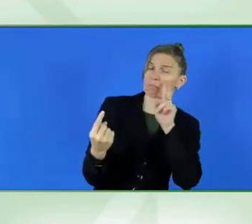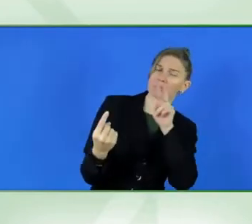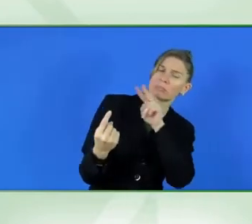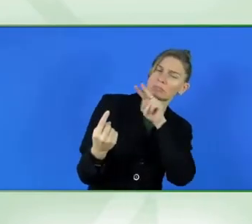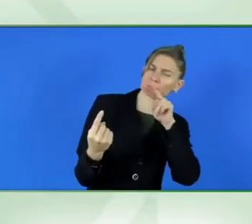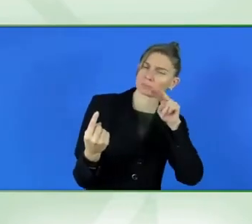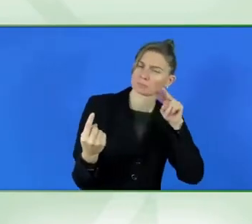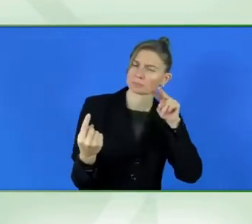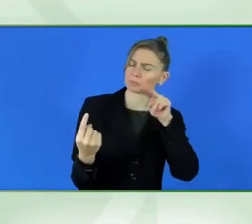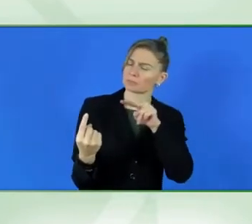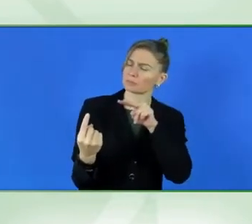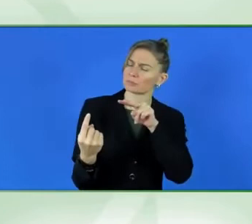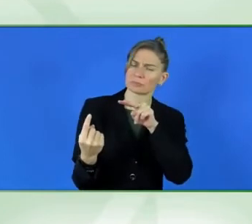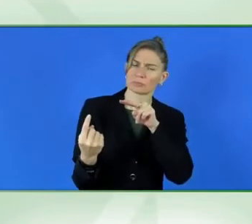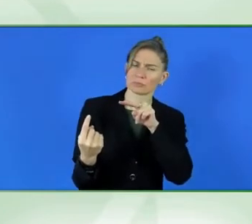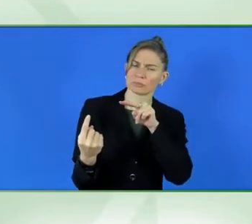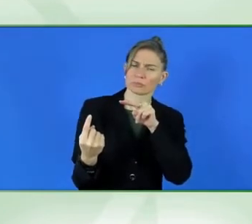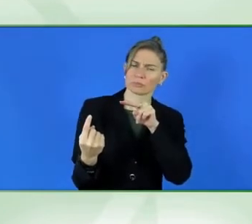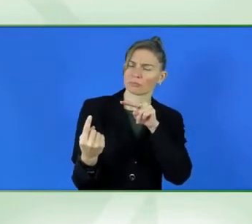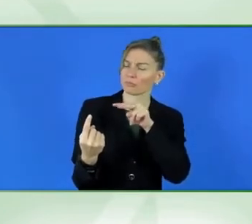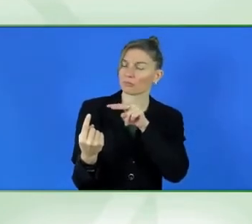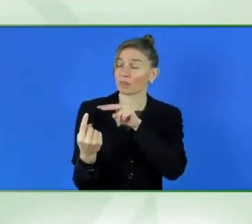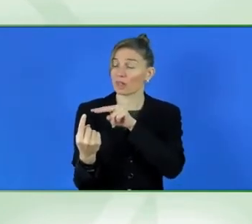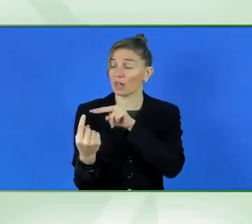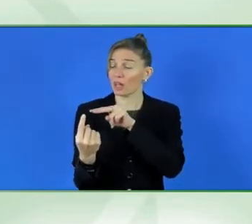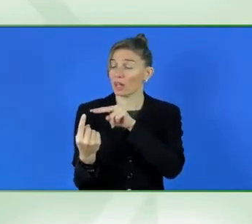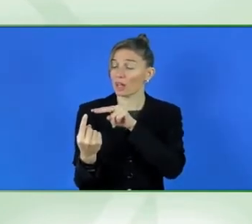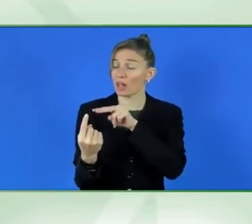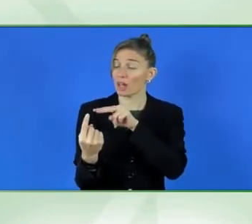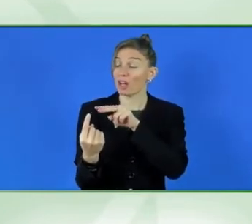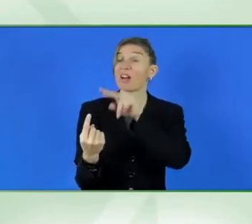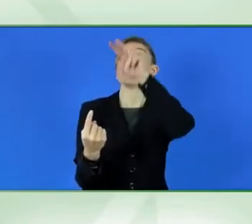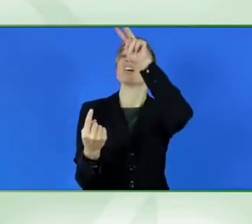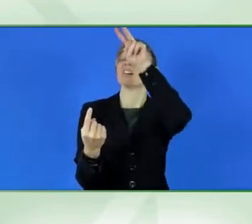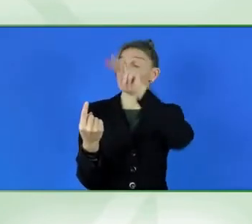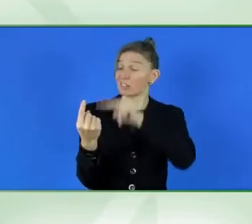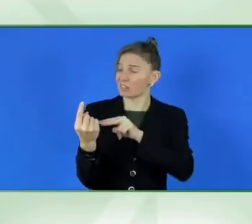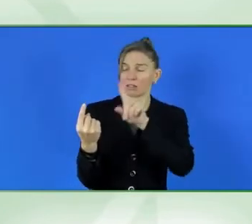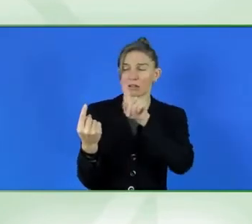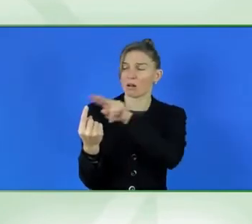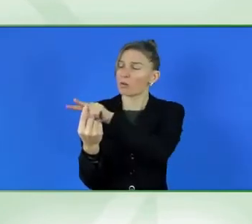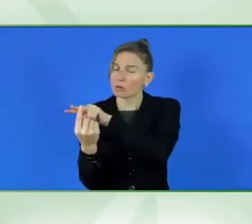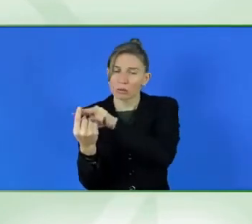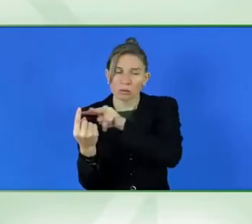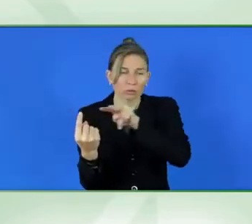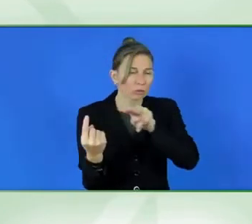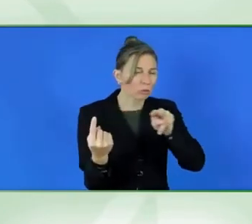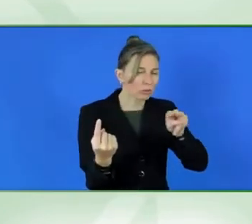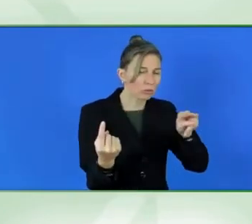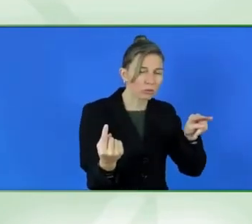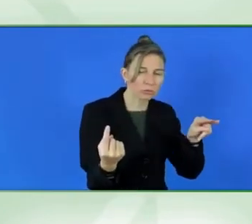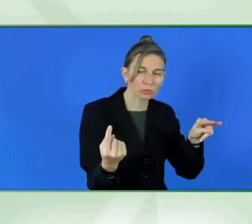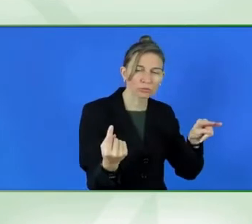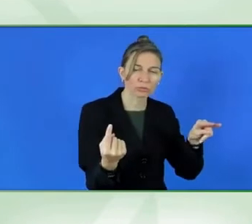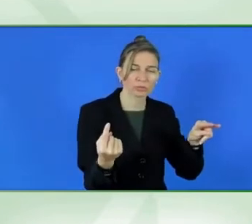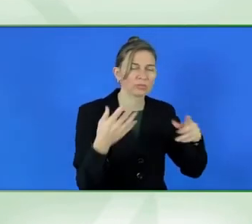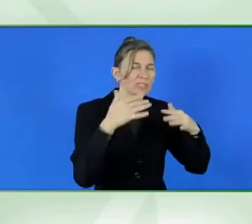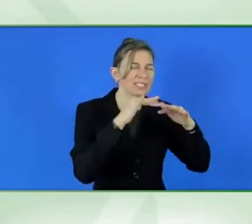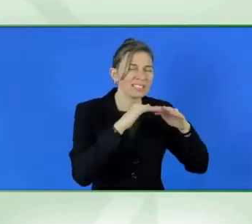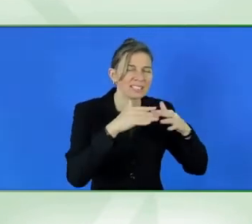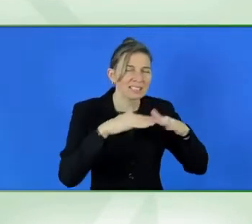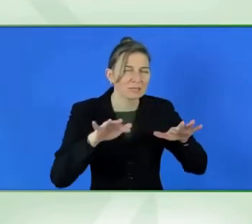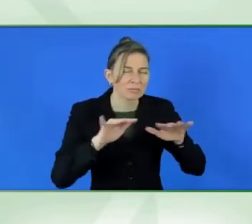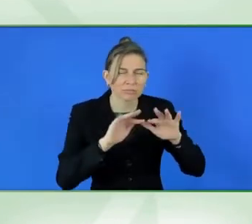vertical, that's horizontal, in terms of, in all, all sectors, in terms of, being able